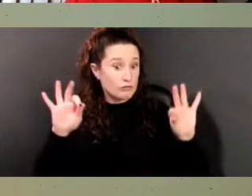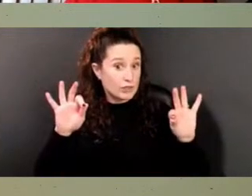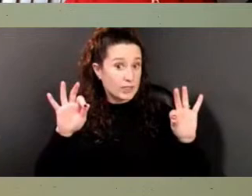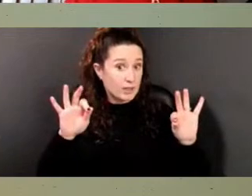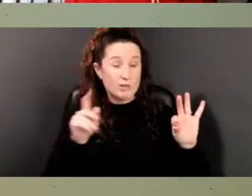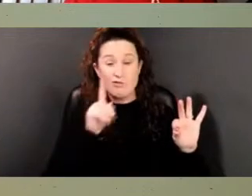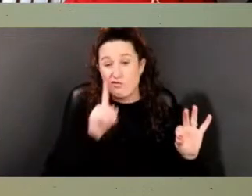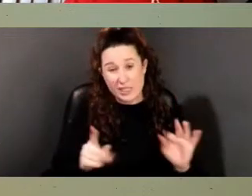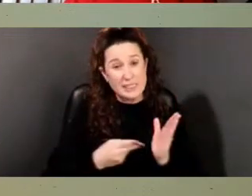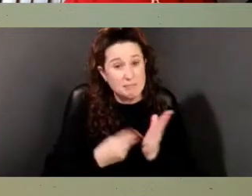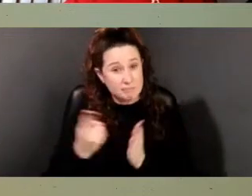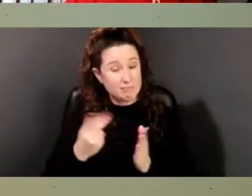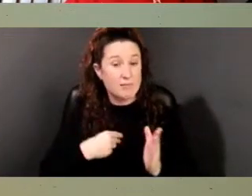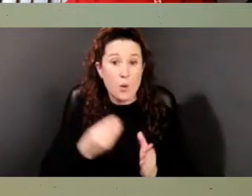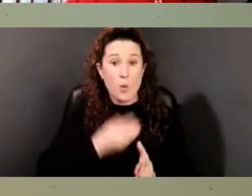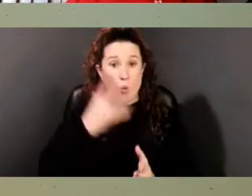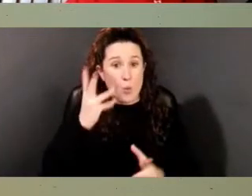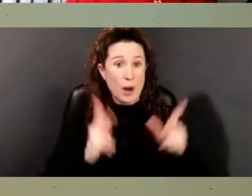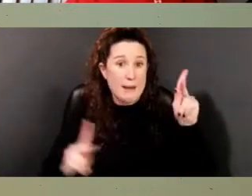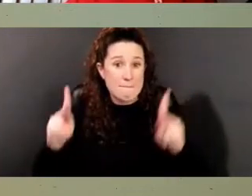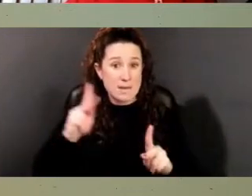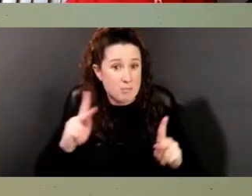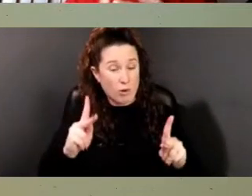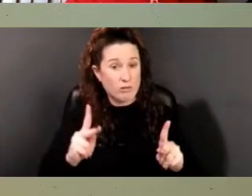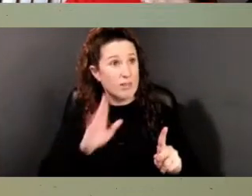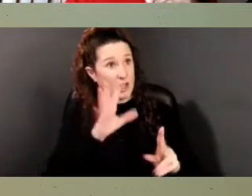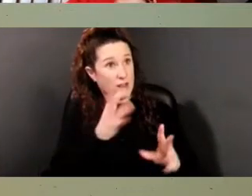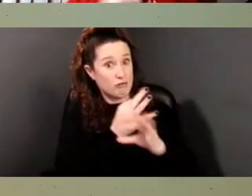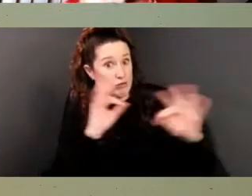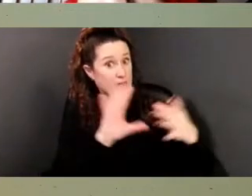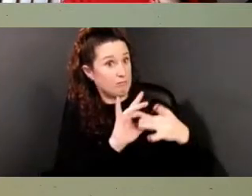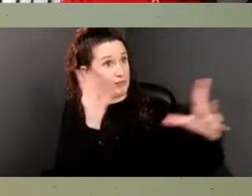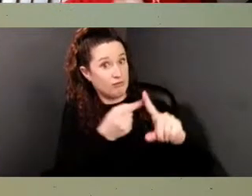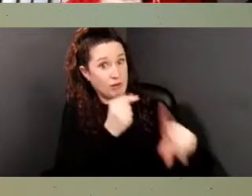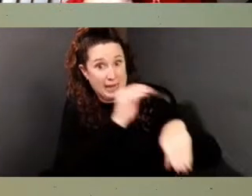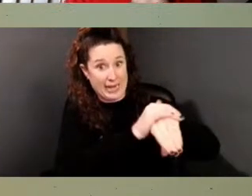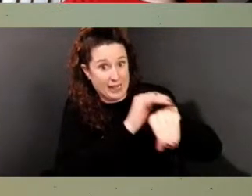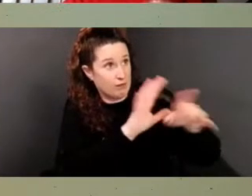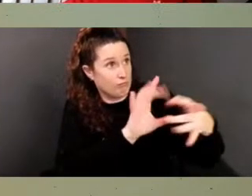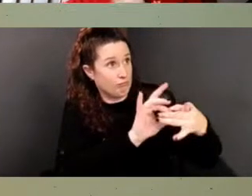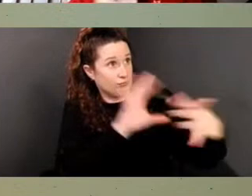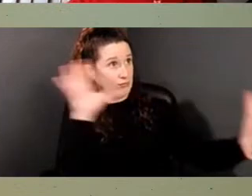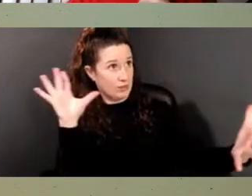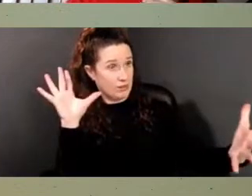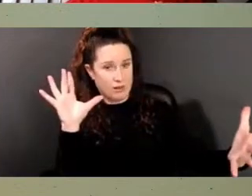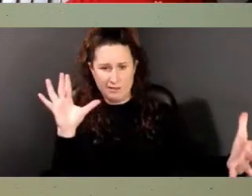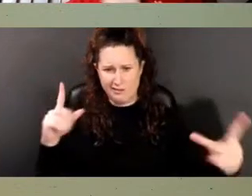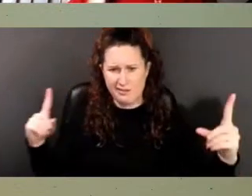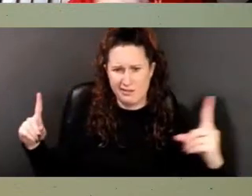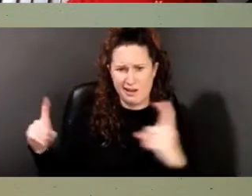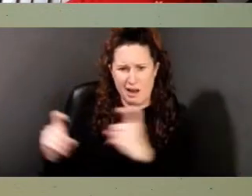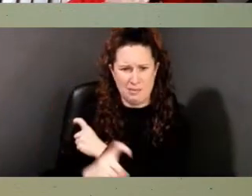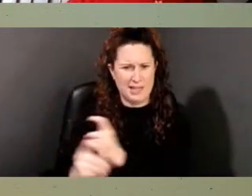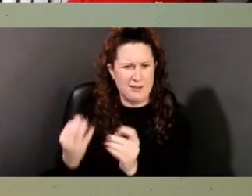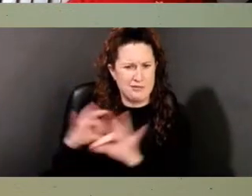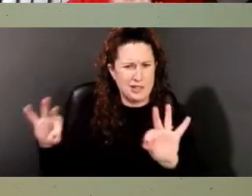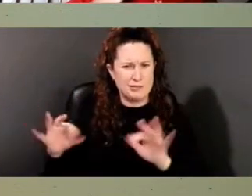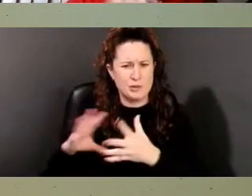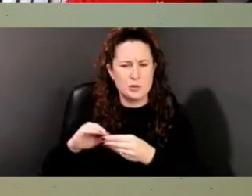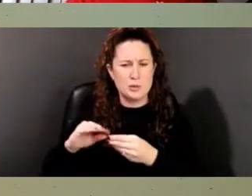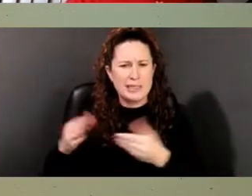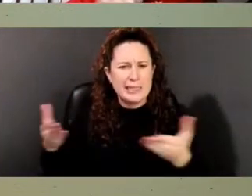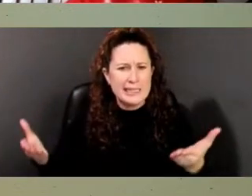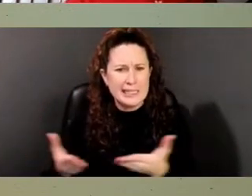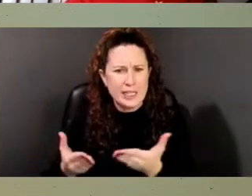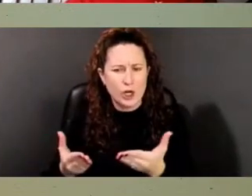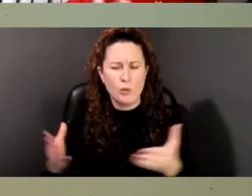people asserting their freedom from Britain. But this is about a complicated freedom story where you're looking at the intersection